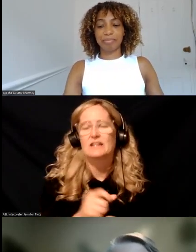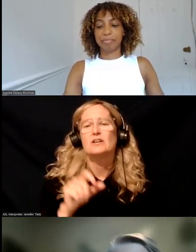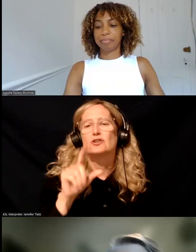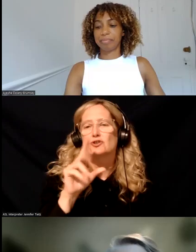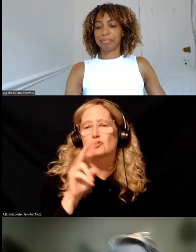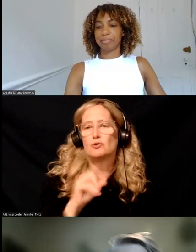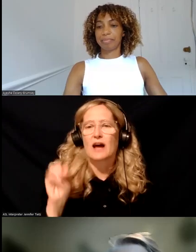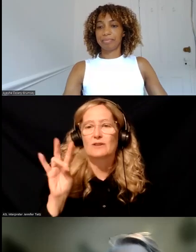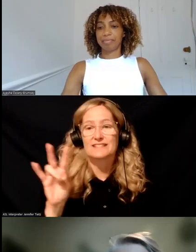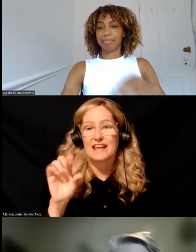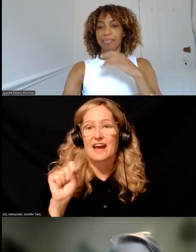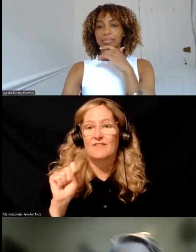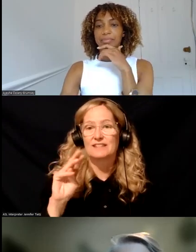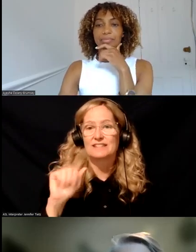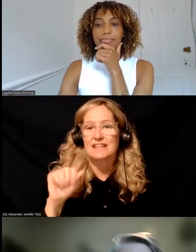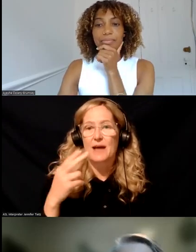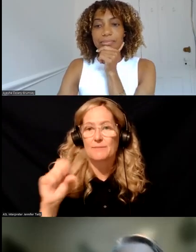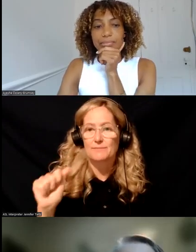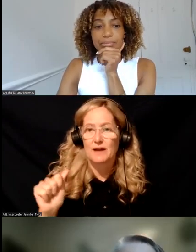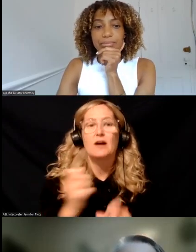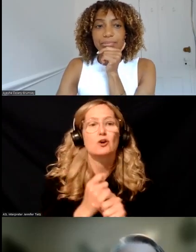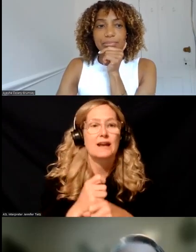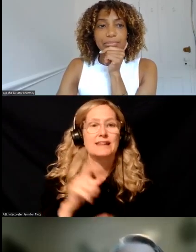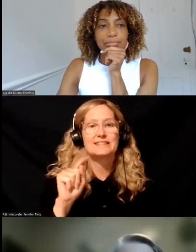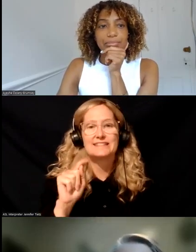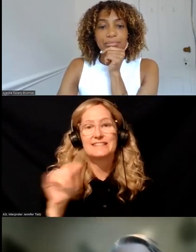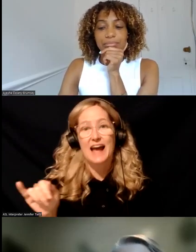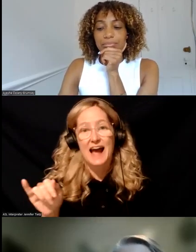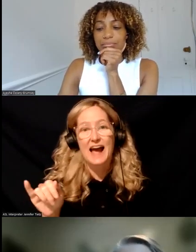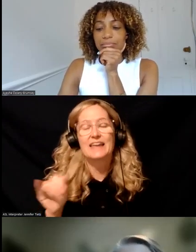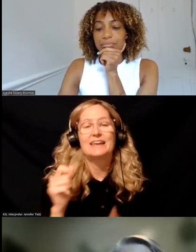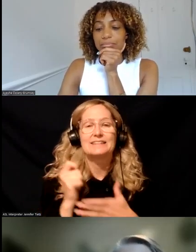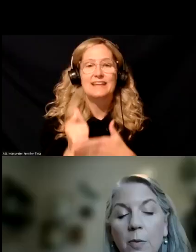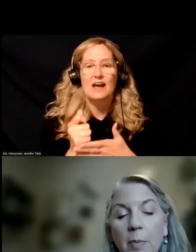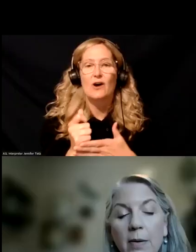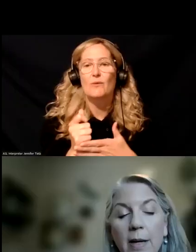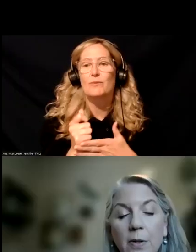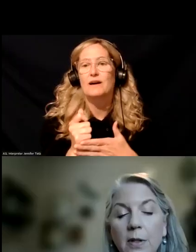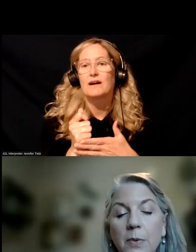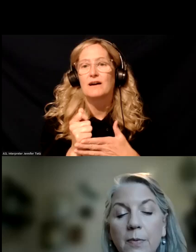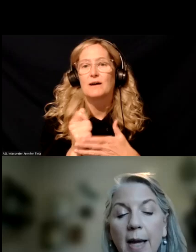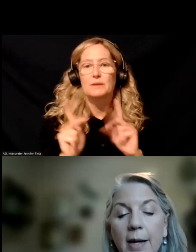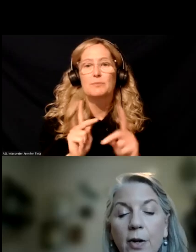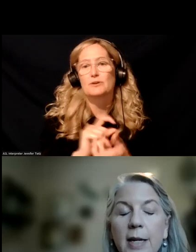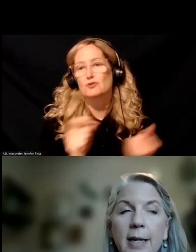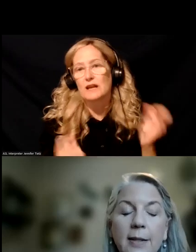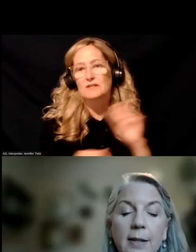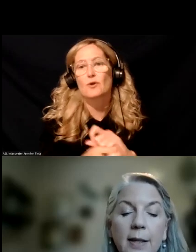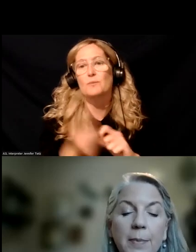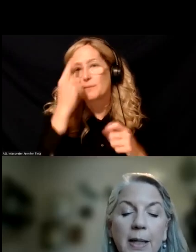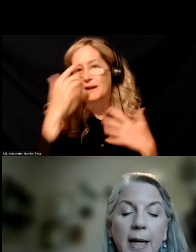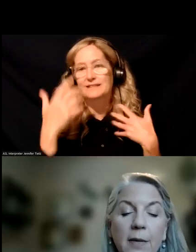SAMHSA in collaboration with NASHPD created the TTI to really help states to transform their mental health systems of care.